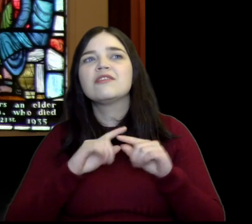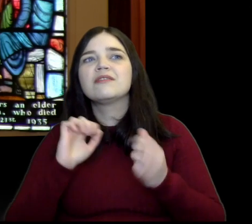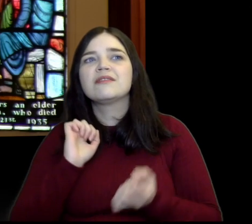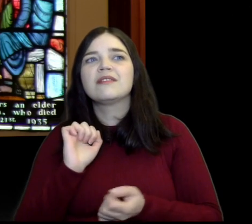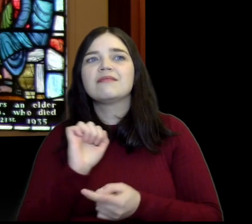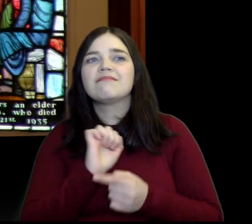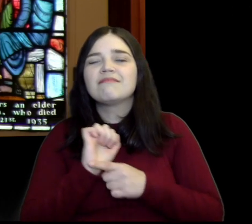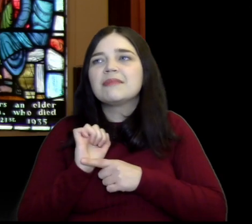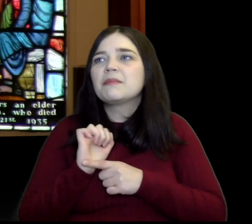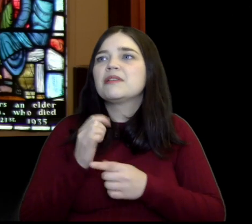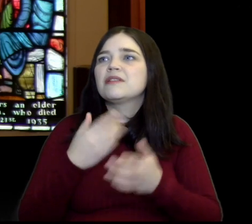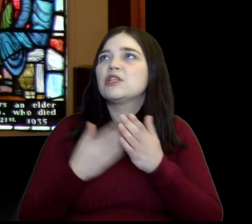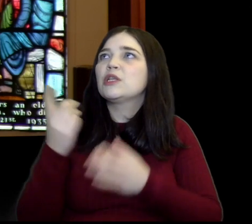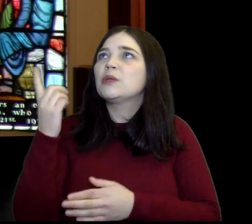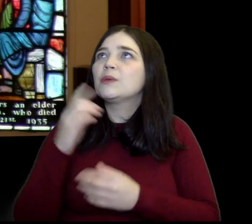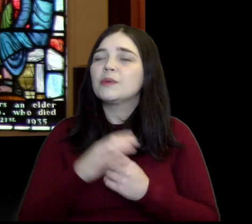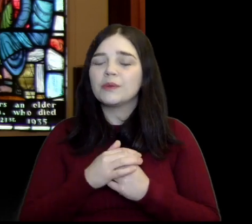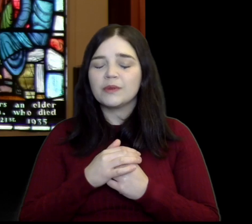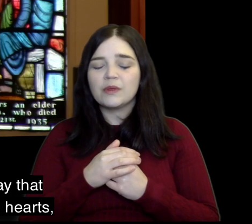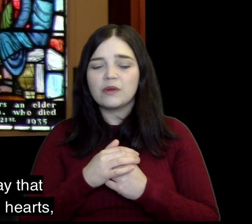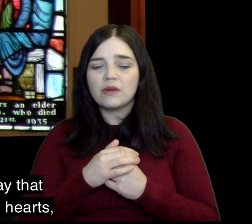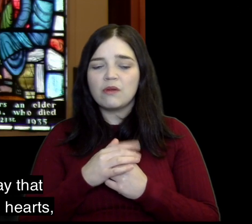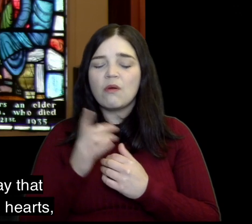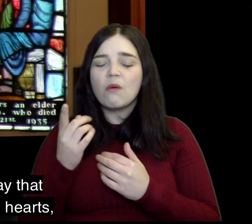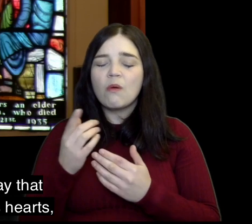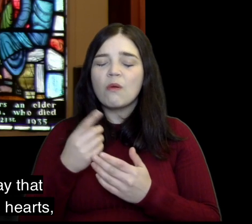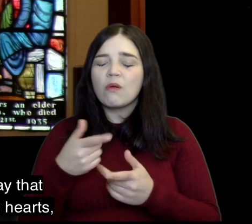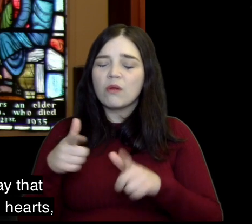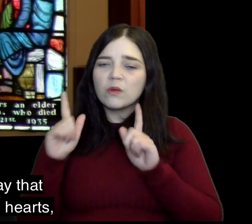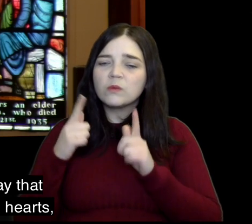us and teach us and keep us in you